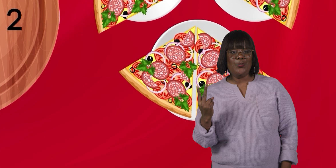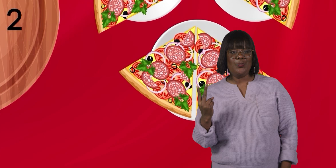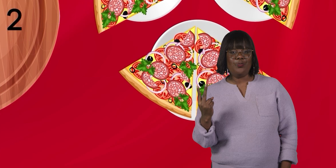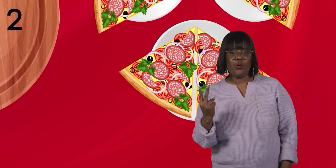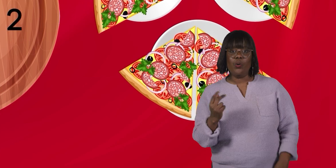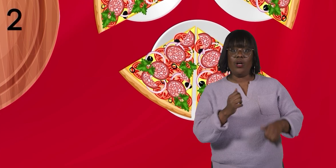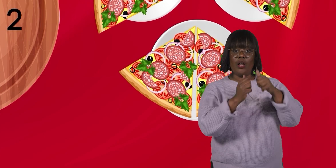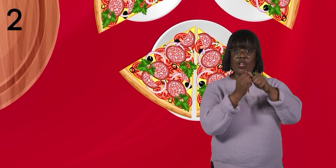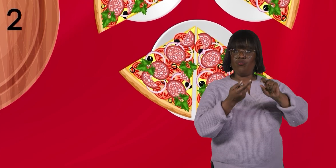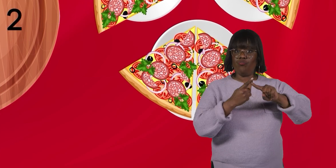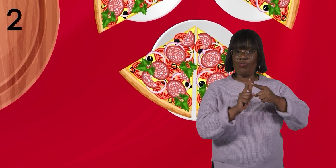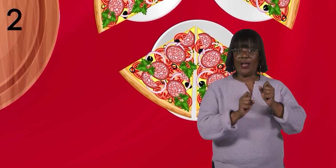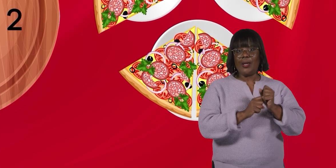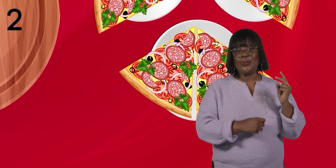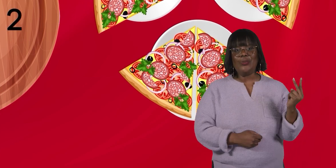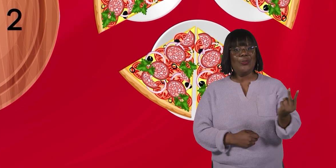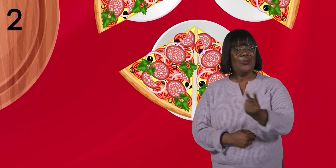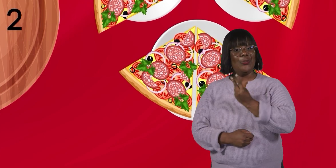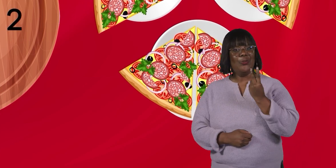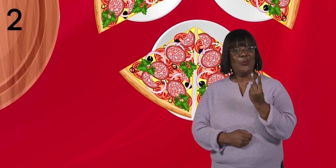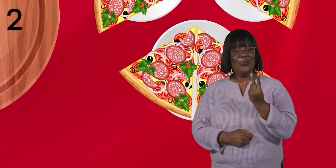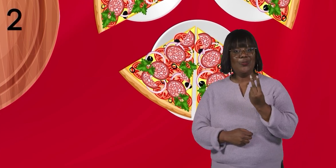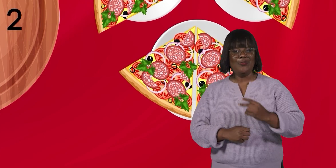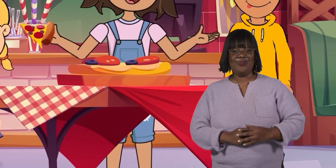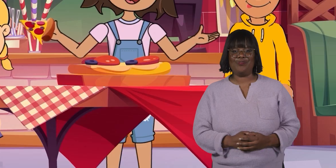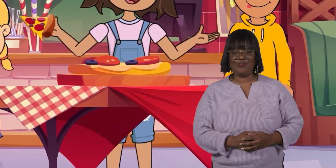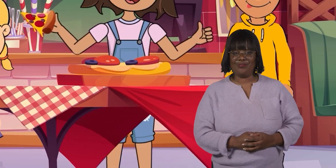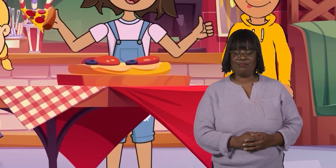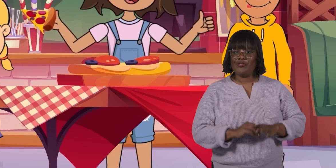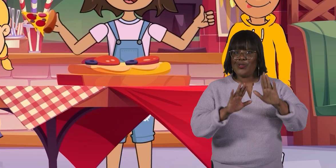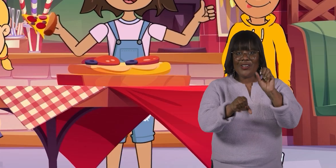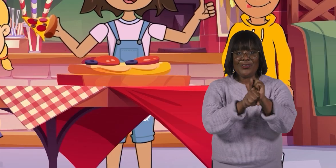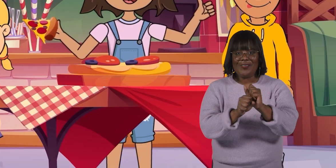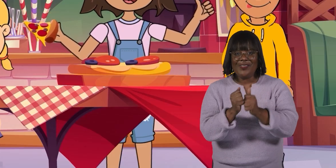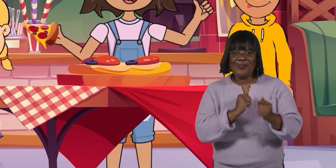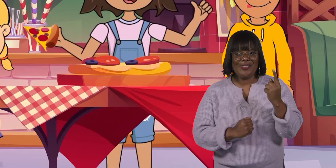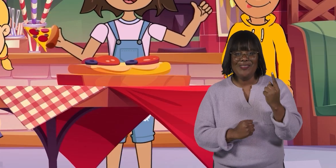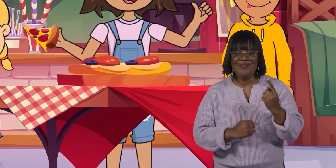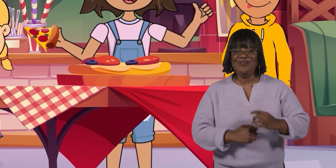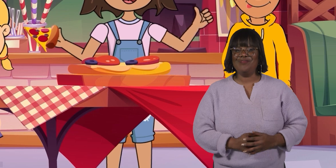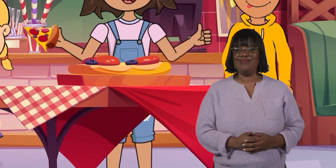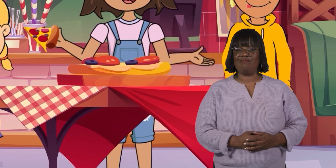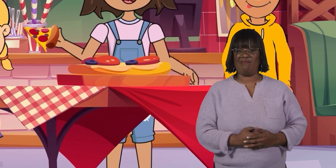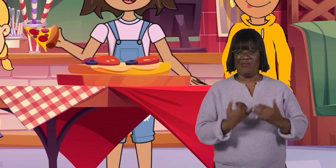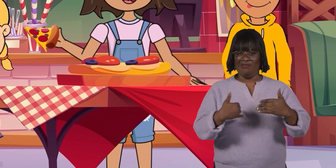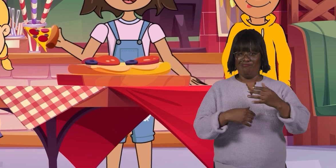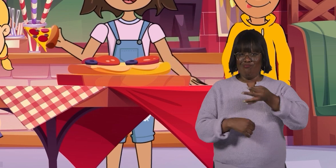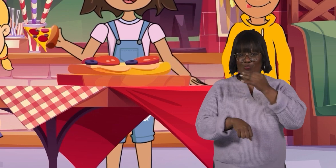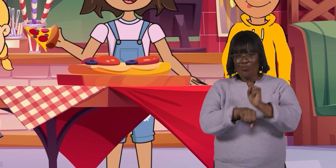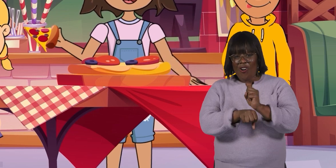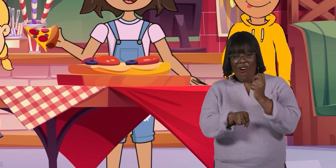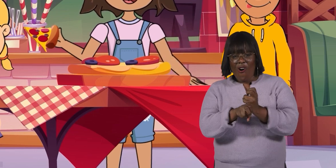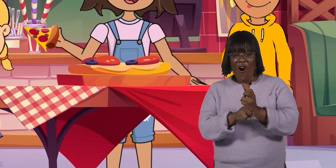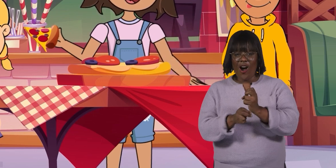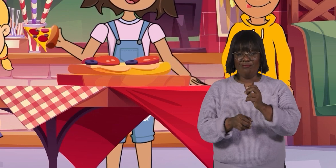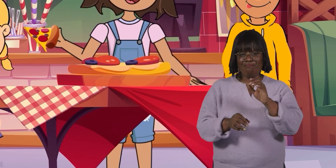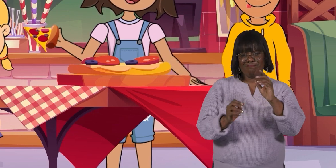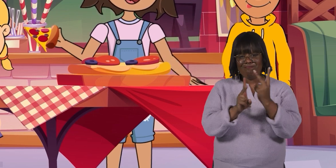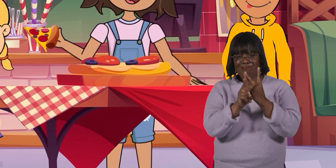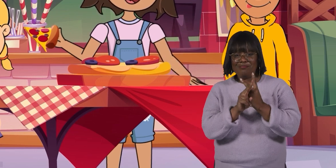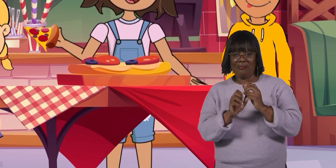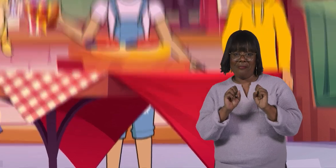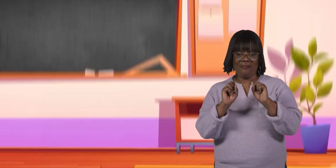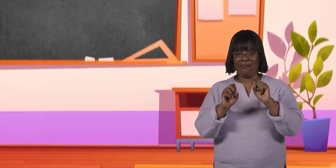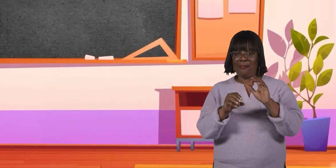Each friend gets two slices of pizza. Great job, everybody! You worked hard to learn some magical